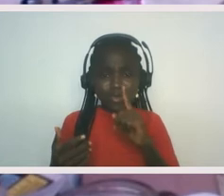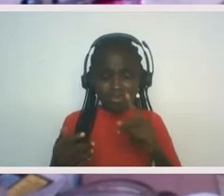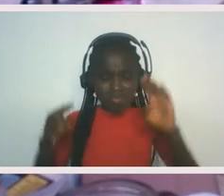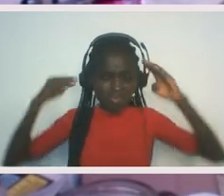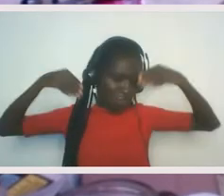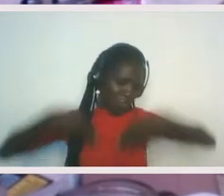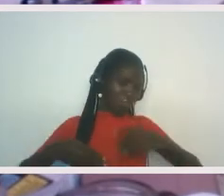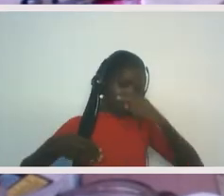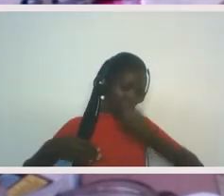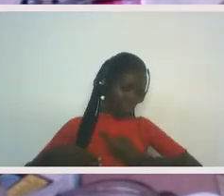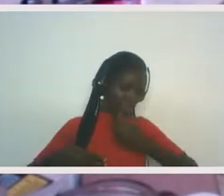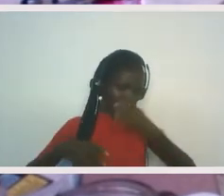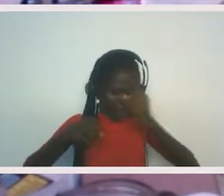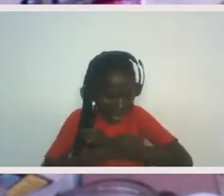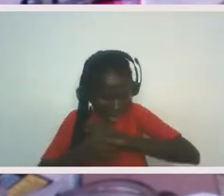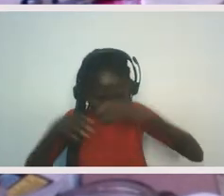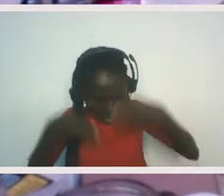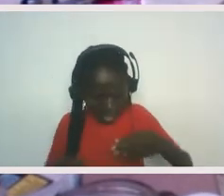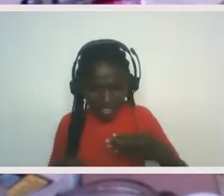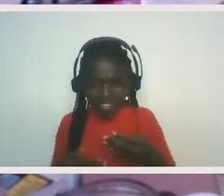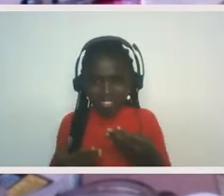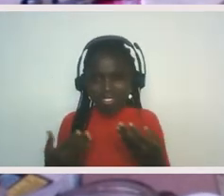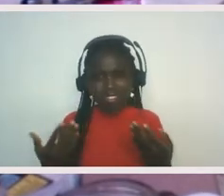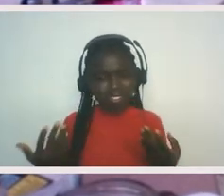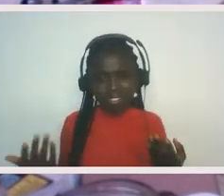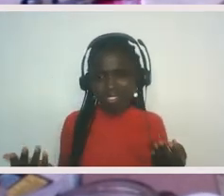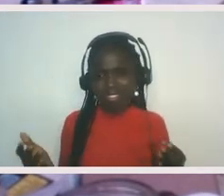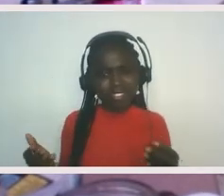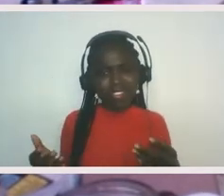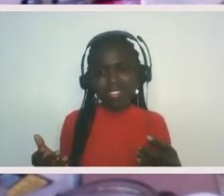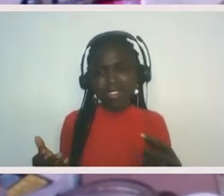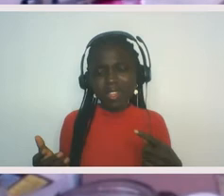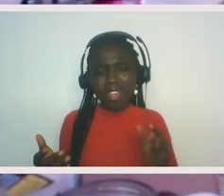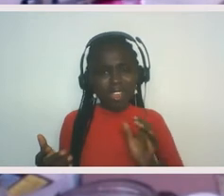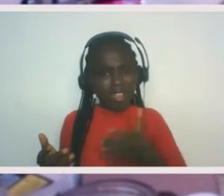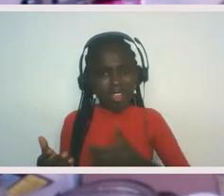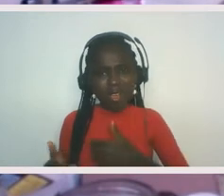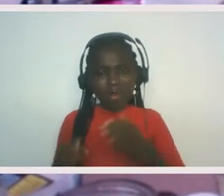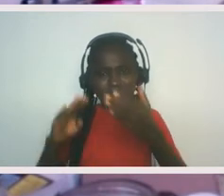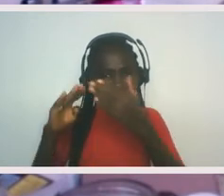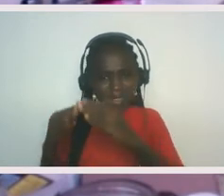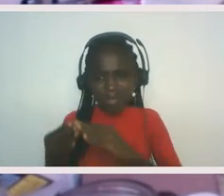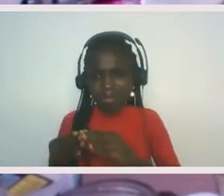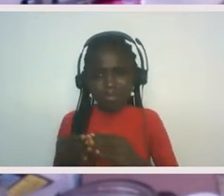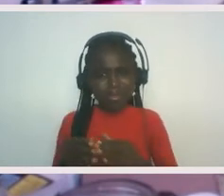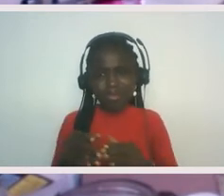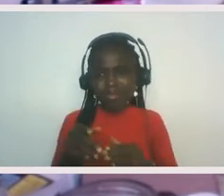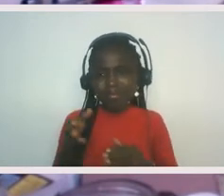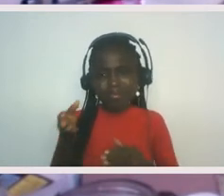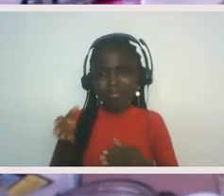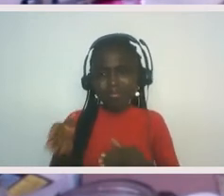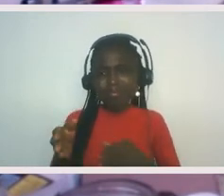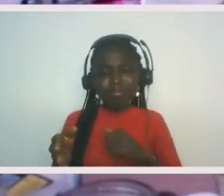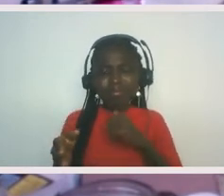rewarded, um, and in our communities, traditionally that would not have been rewarded. You know, we talk,